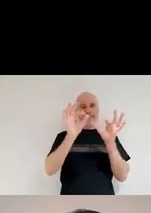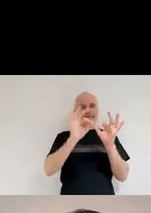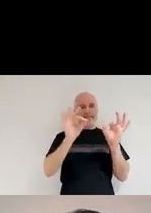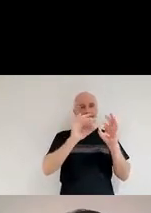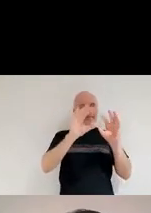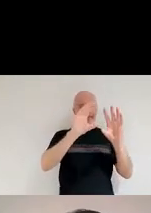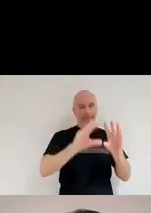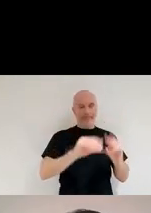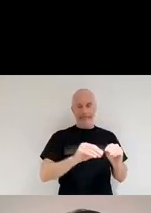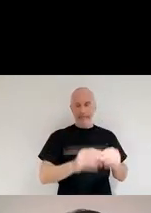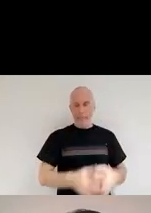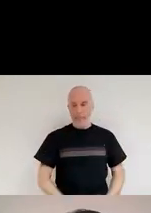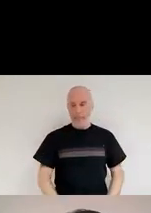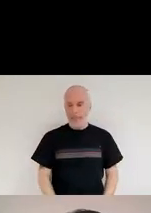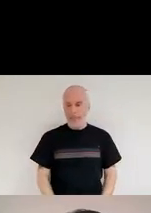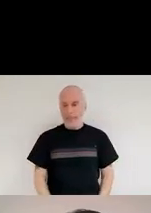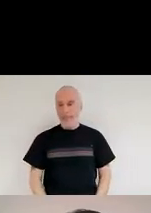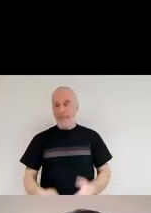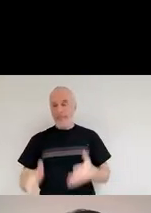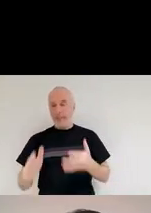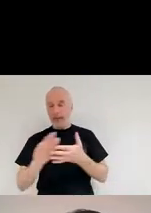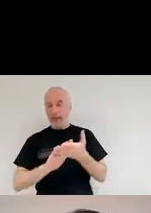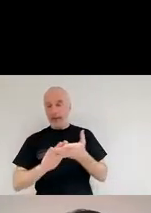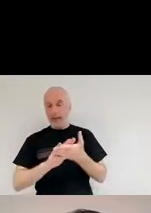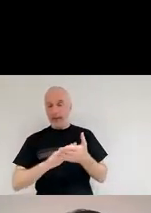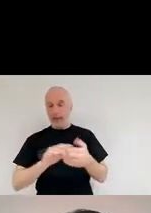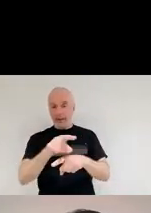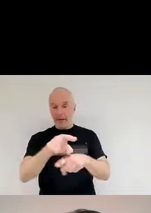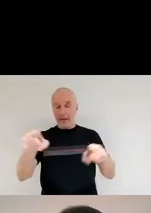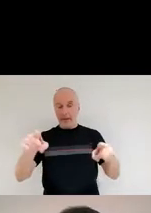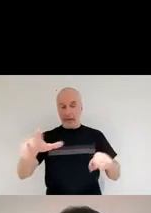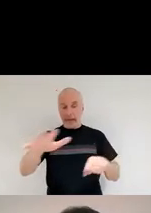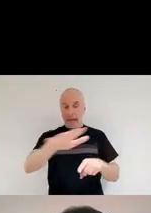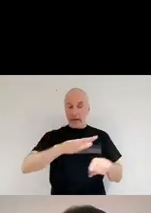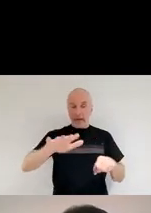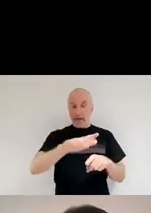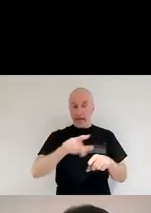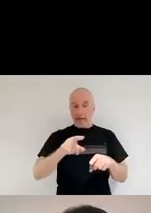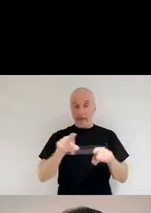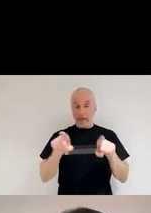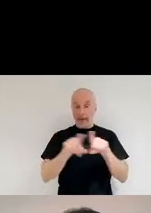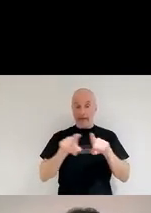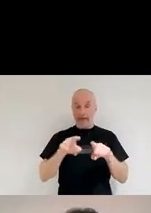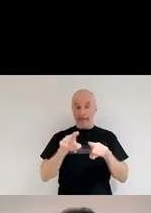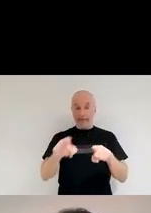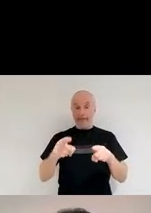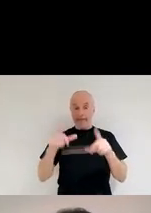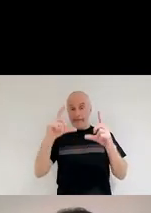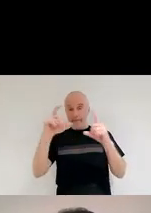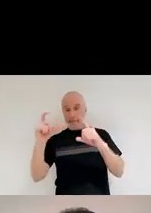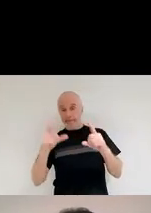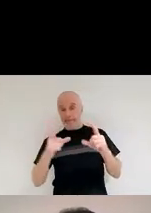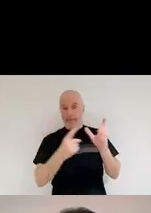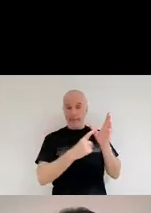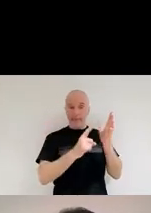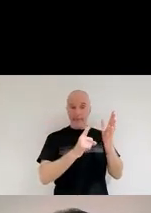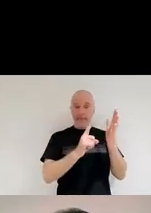should be really amazing pictures, as you're going to see in the rest of the talk. But now our